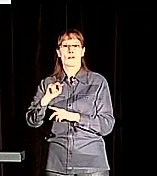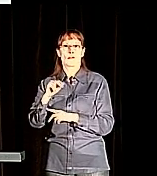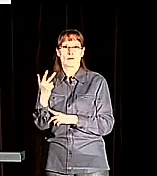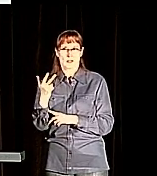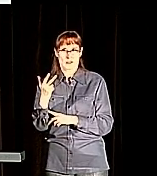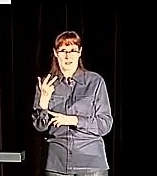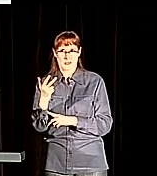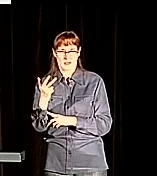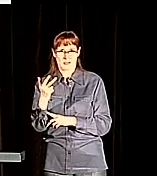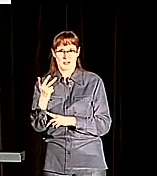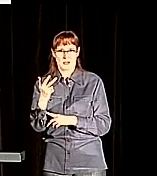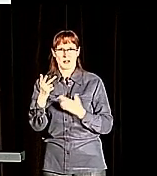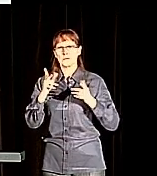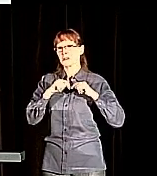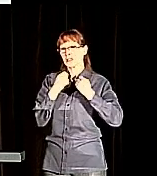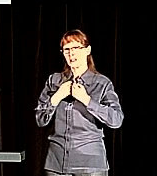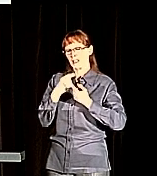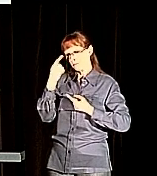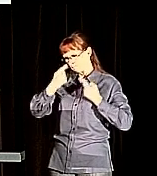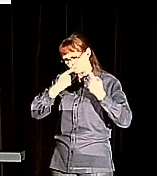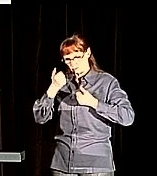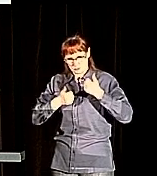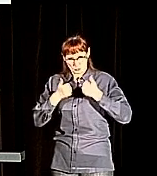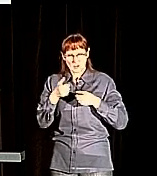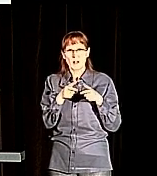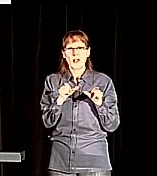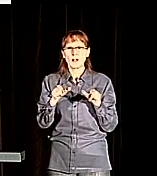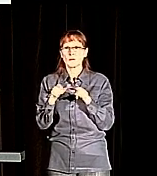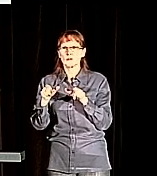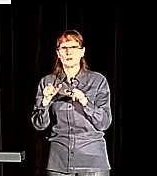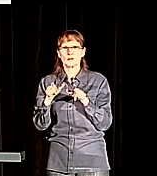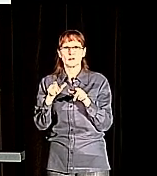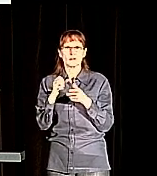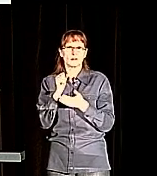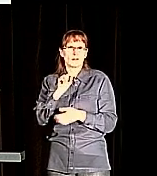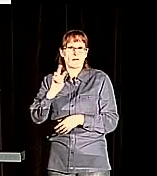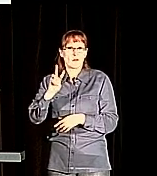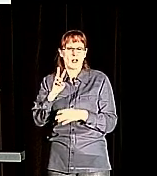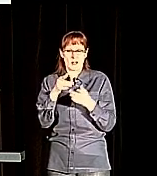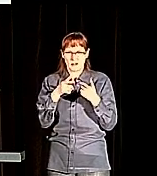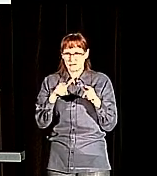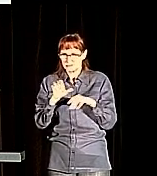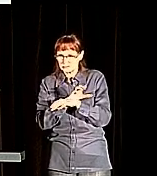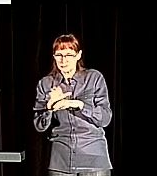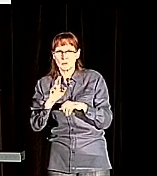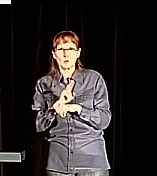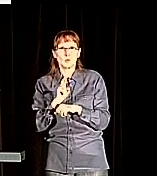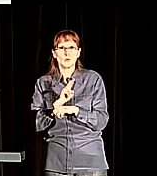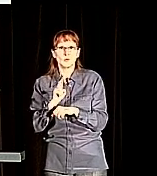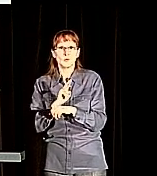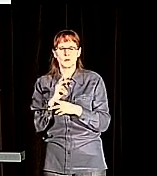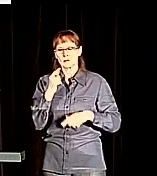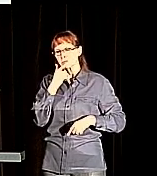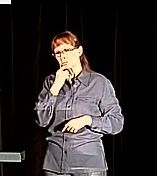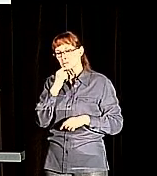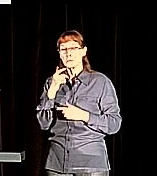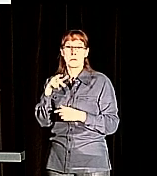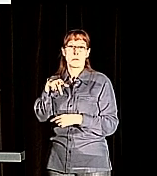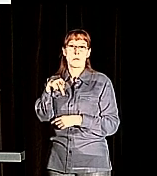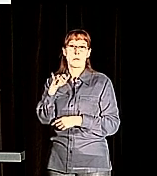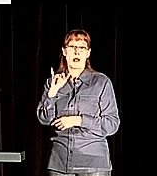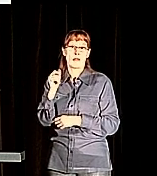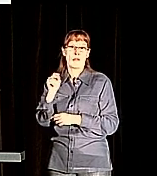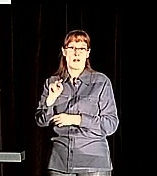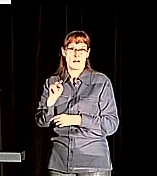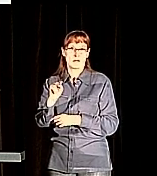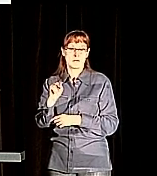for which that we would write. And I was looking at two languages. I was looking at Ruby, and I was looking at Python. And I'm an